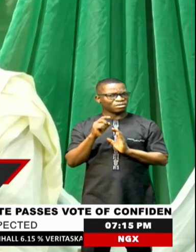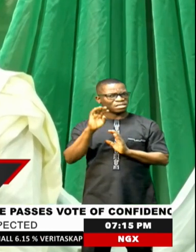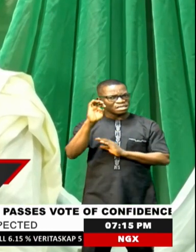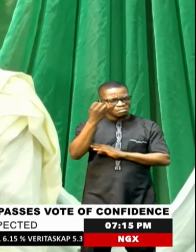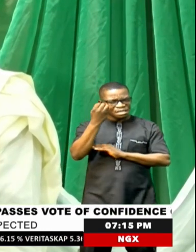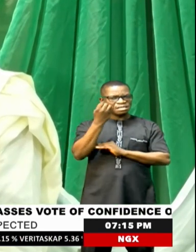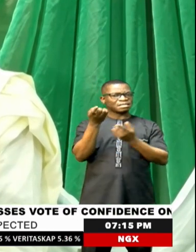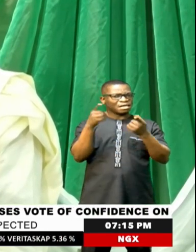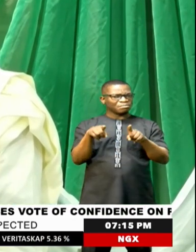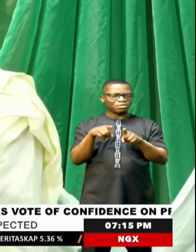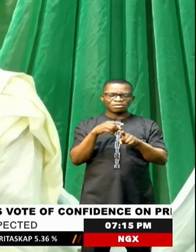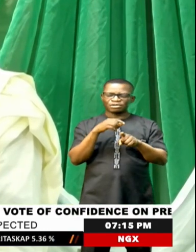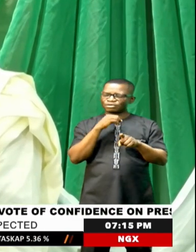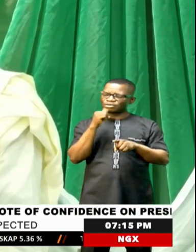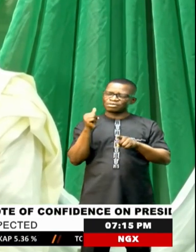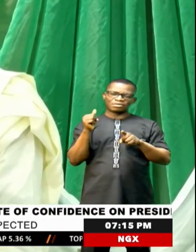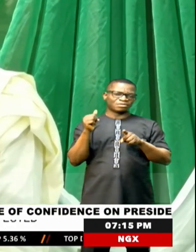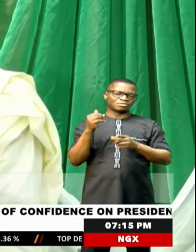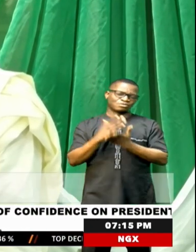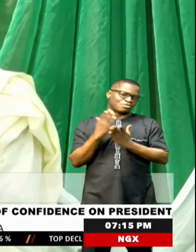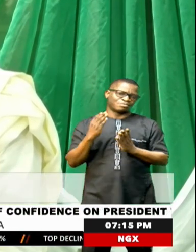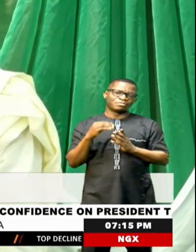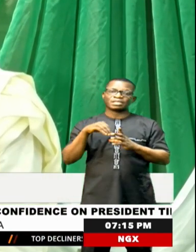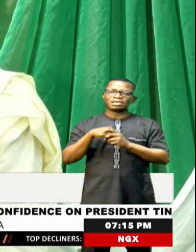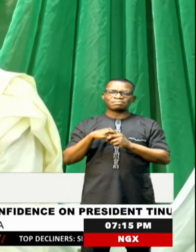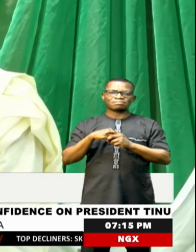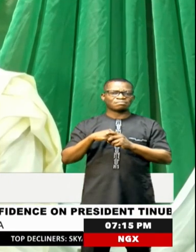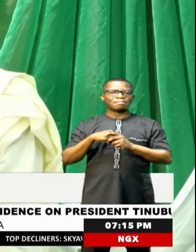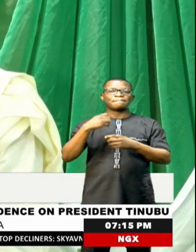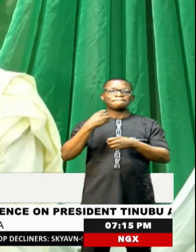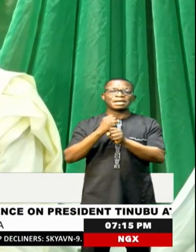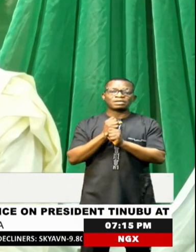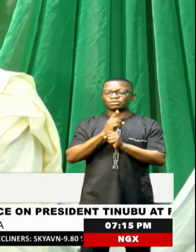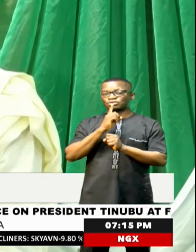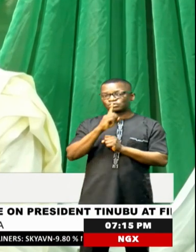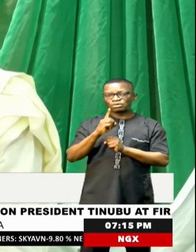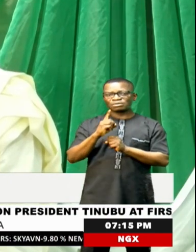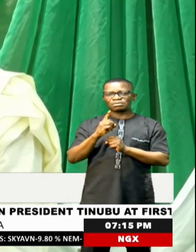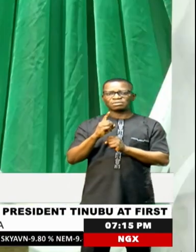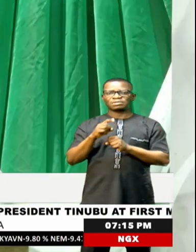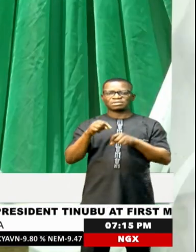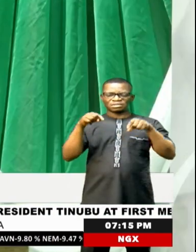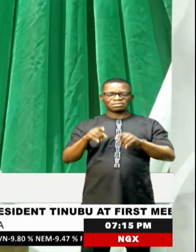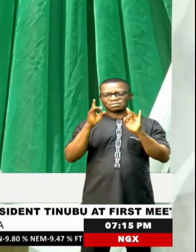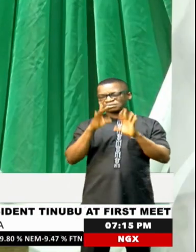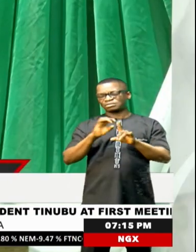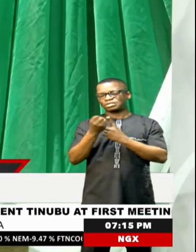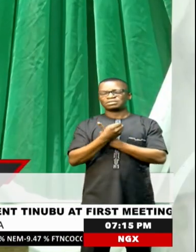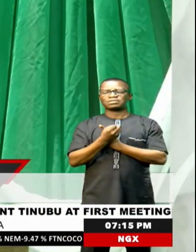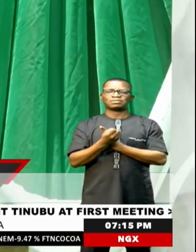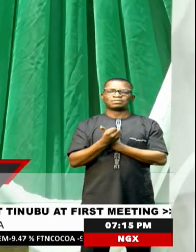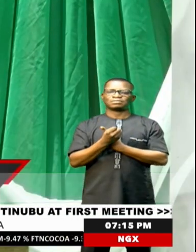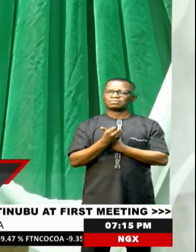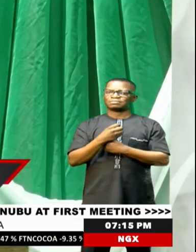and is thus not leaving any stone unturned in halting and reversing the ugly situation. The 10-year plan